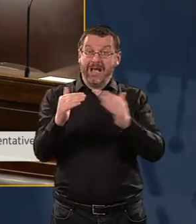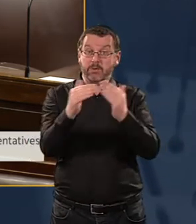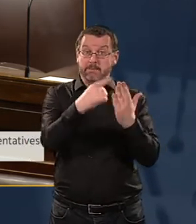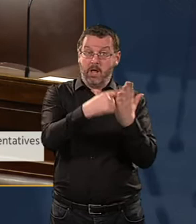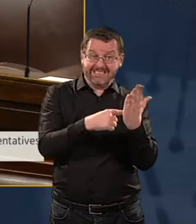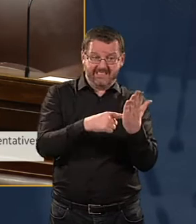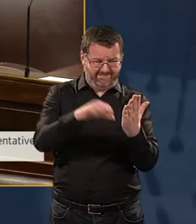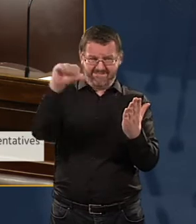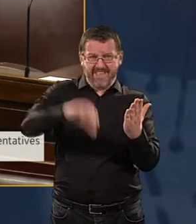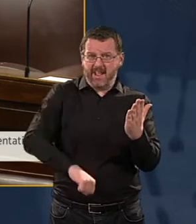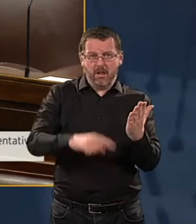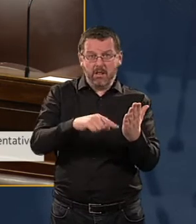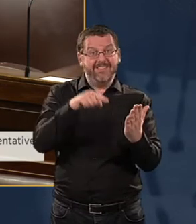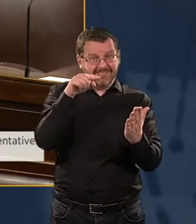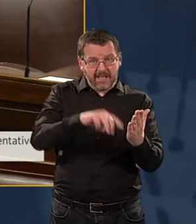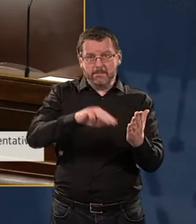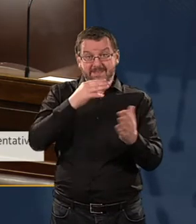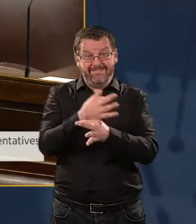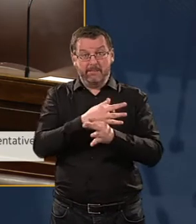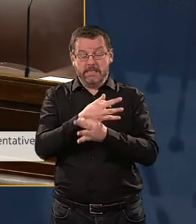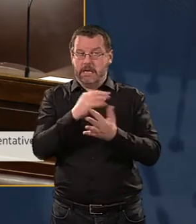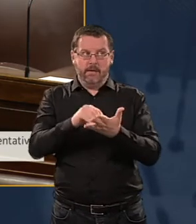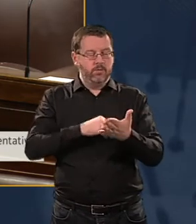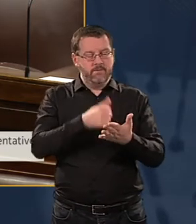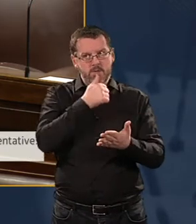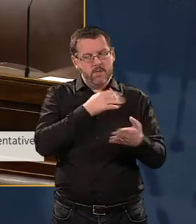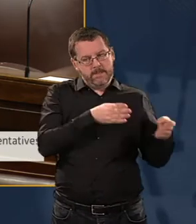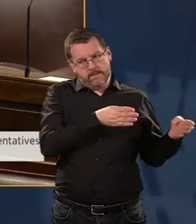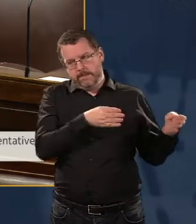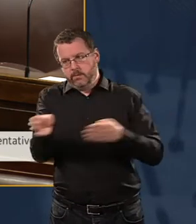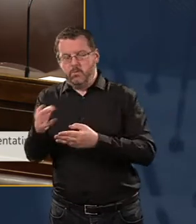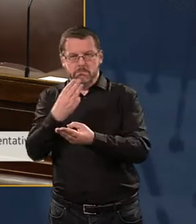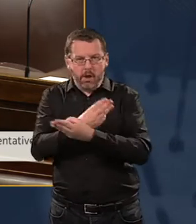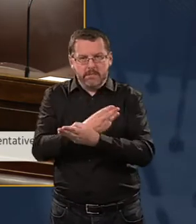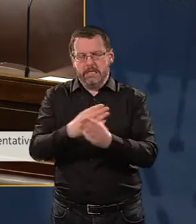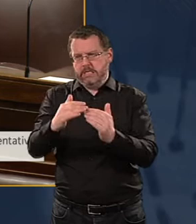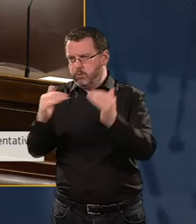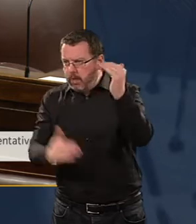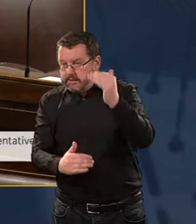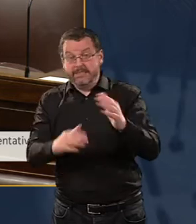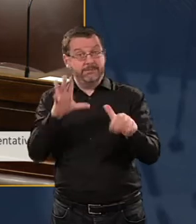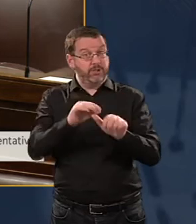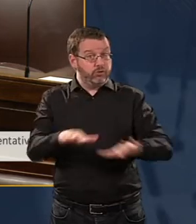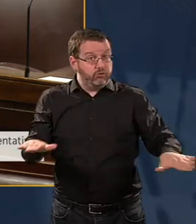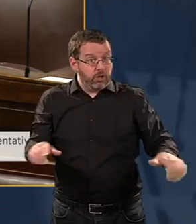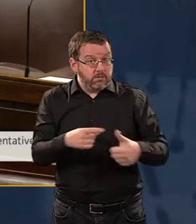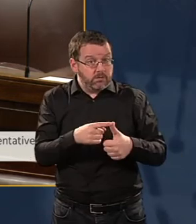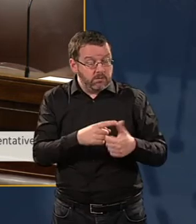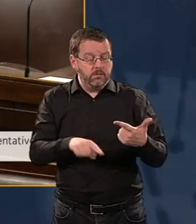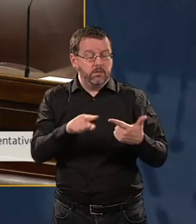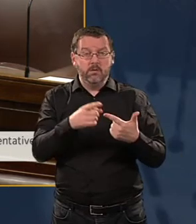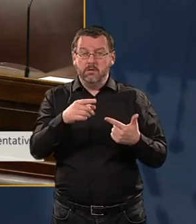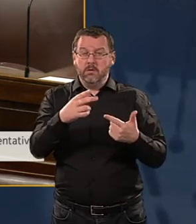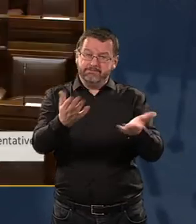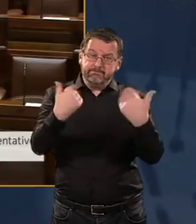directly driving families into poverty and deprivation, and in particular children? Will you commit now